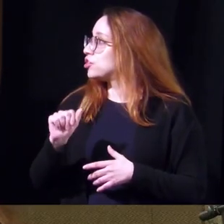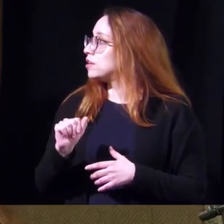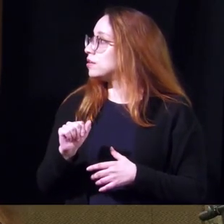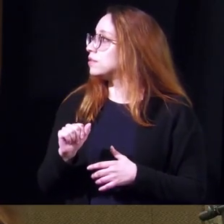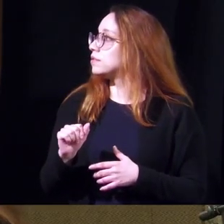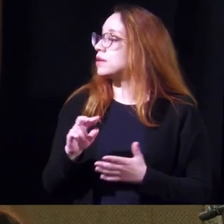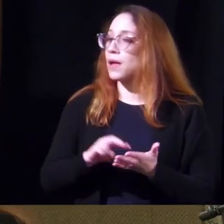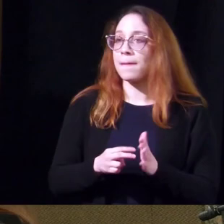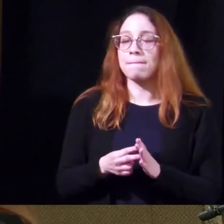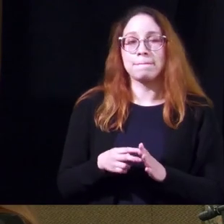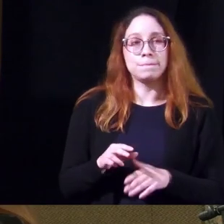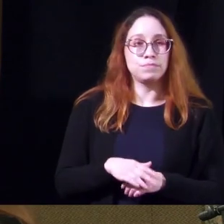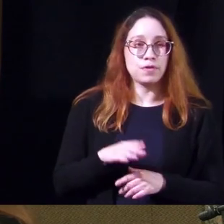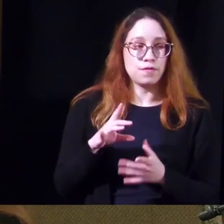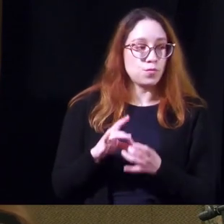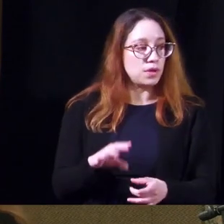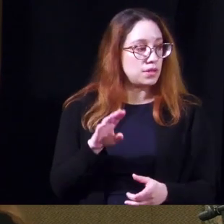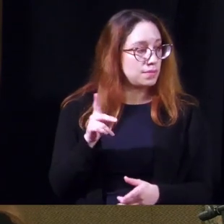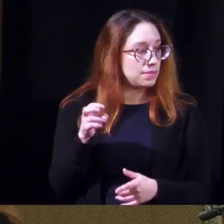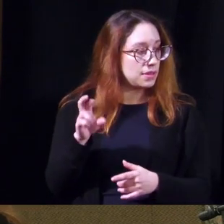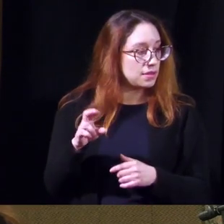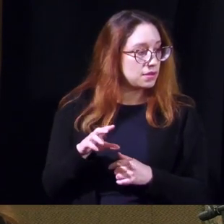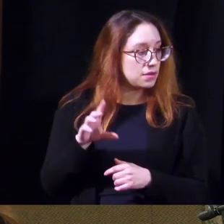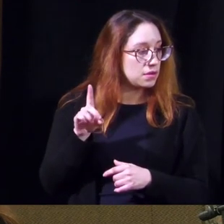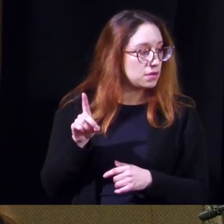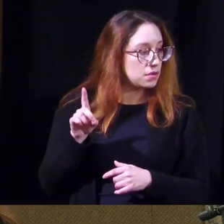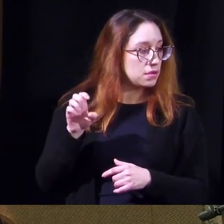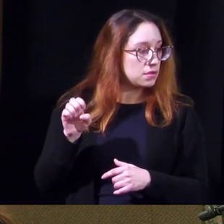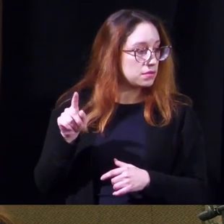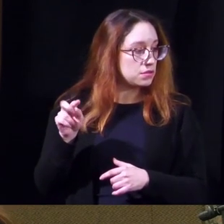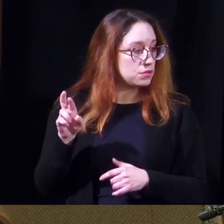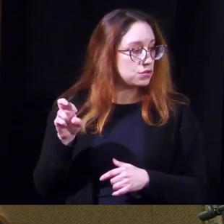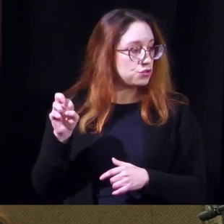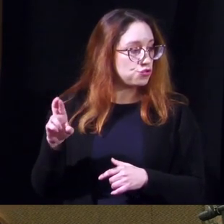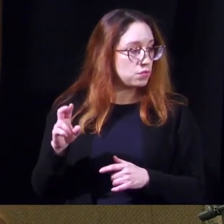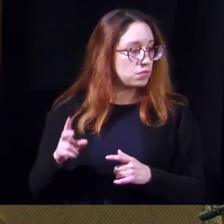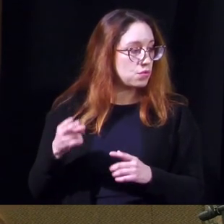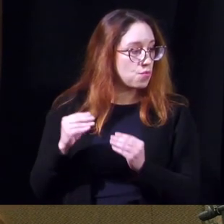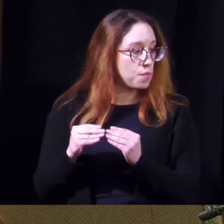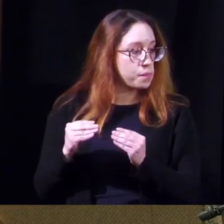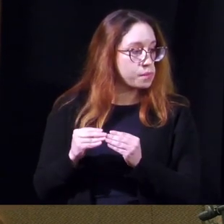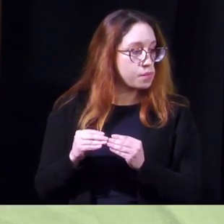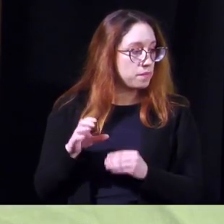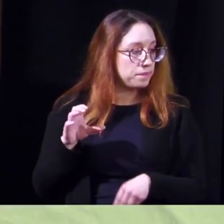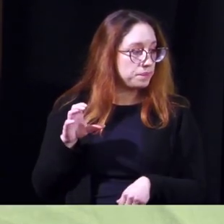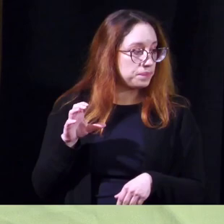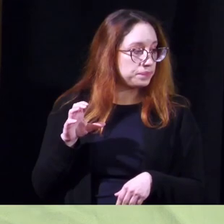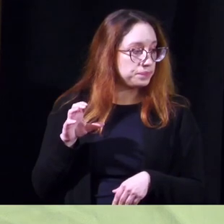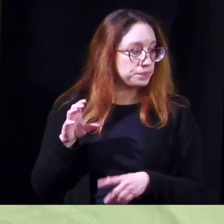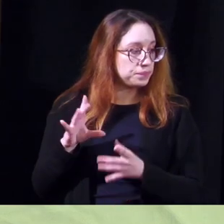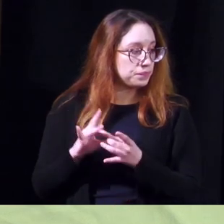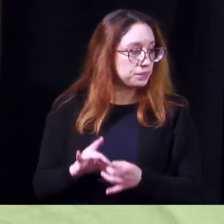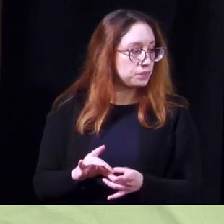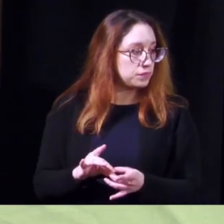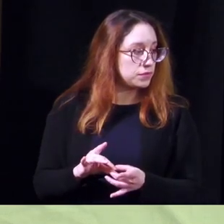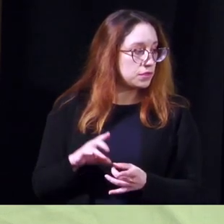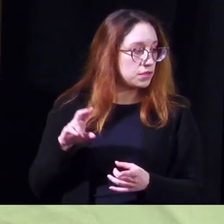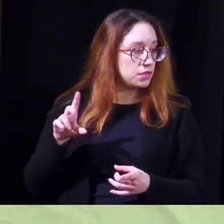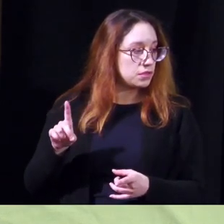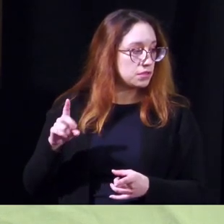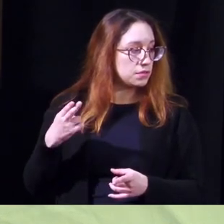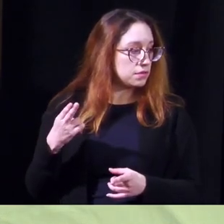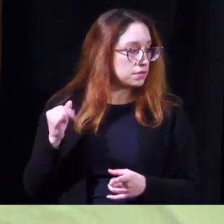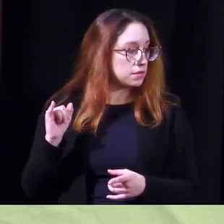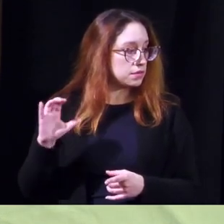detruser meaning the bladder detruser hyperactivity impaired contractility is it also a a